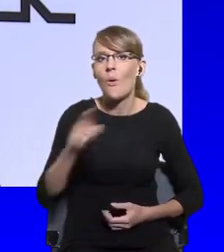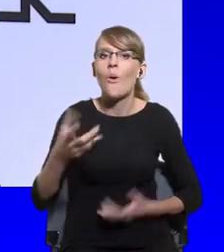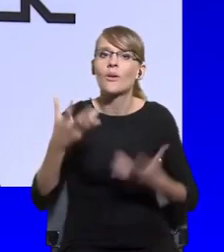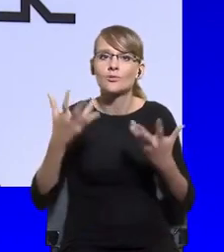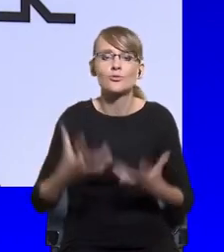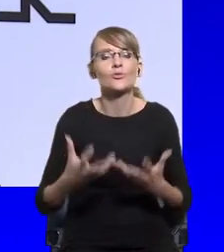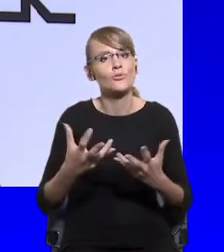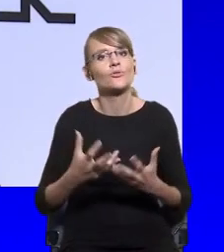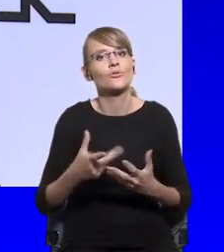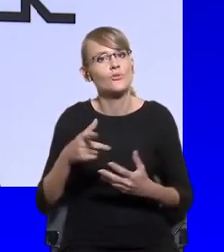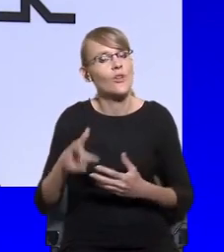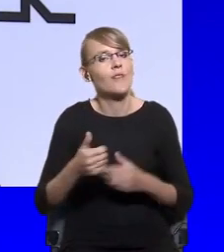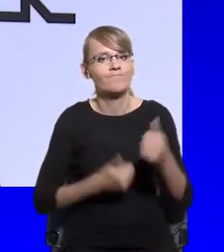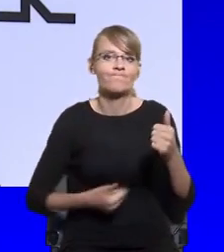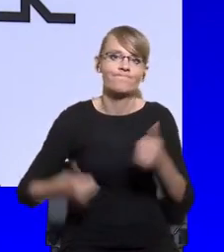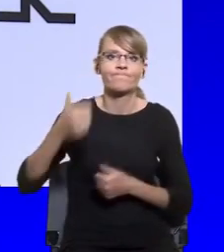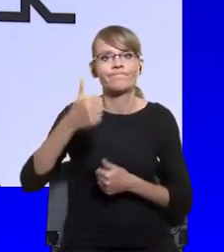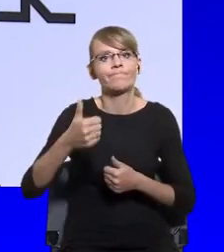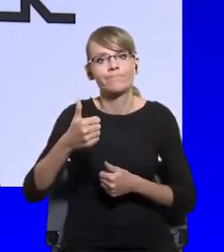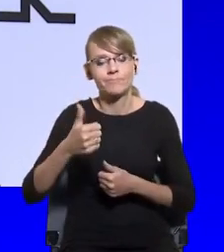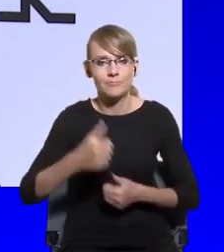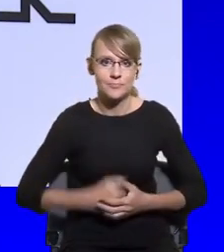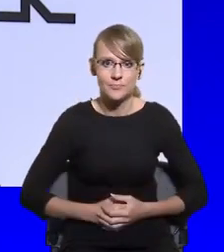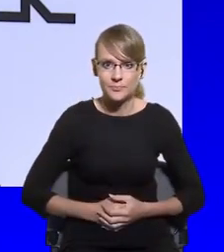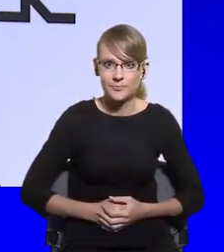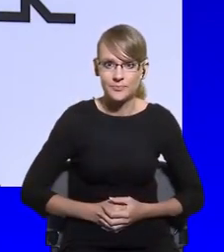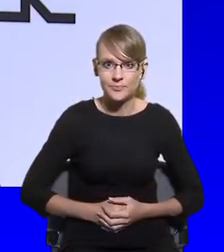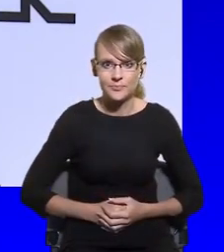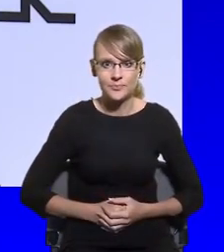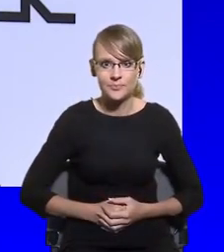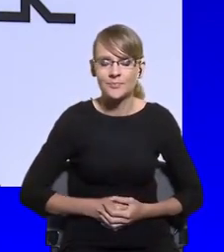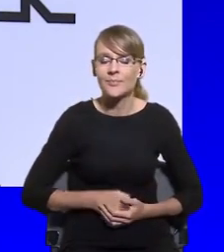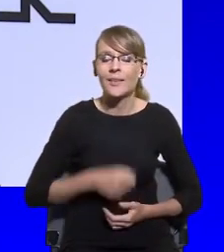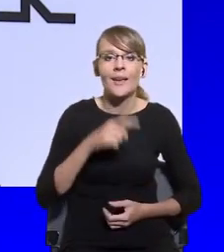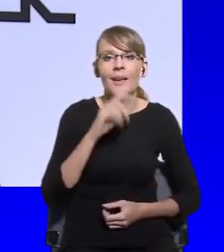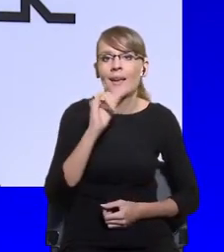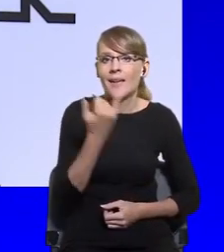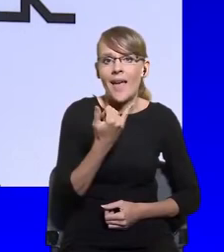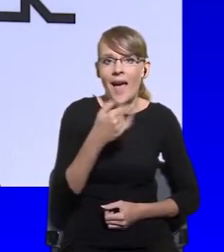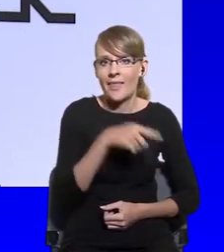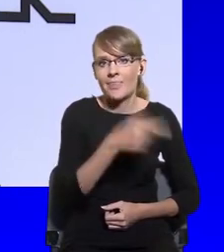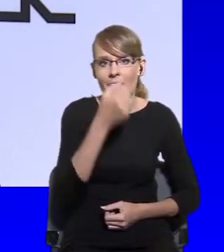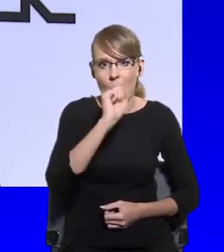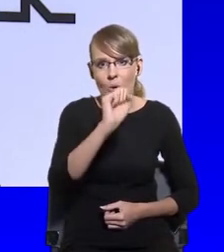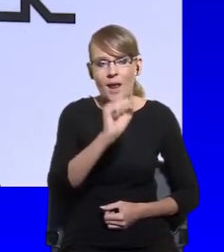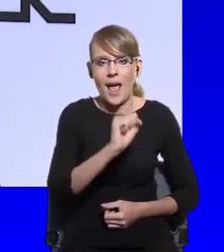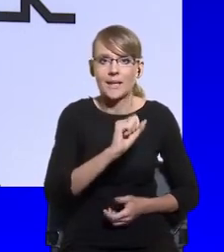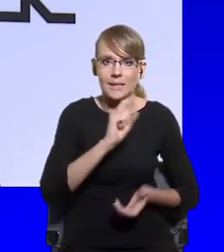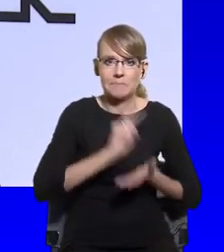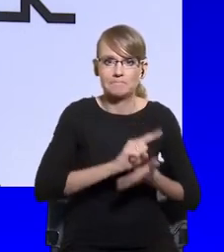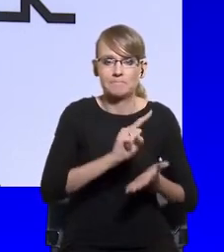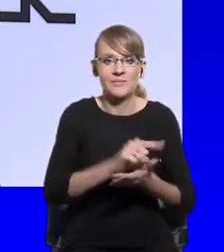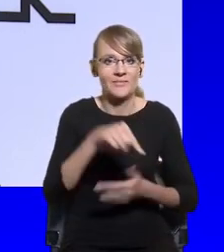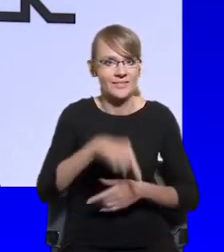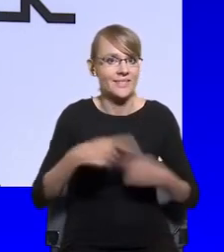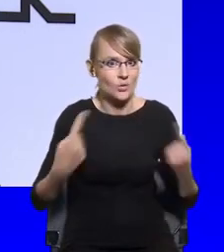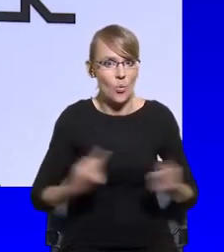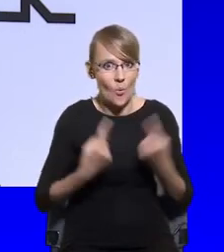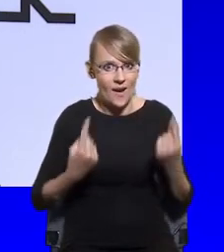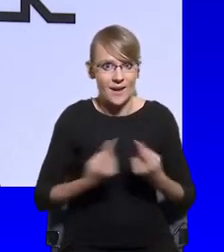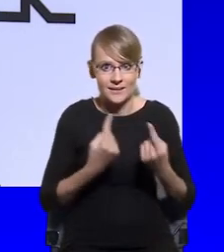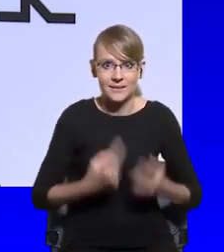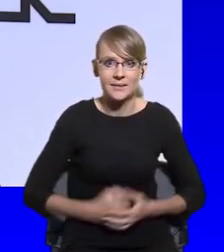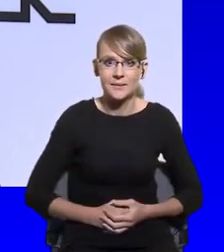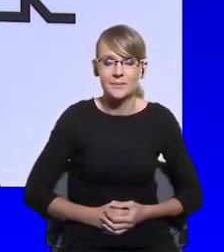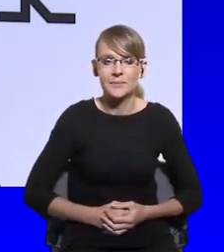faring in this time of troubles? We are checking the limits of the rule of law and the intrusion of